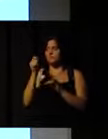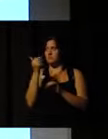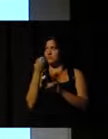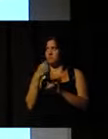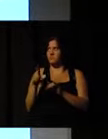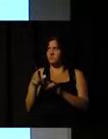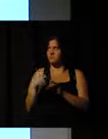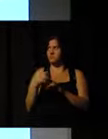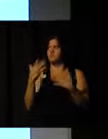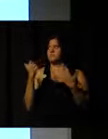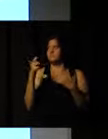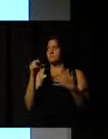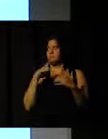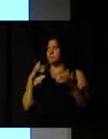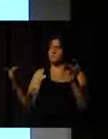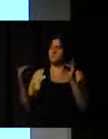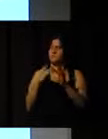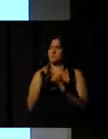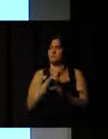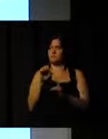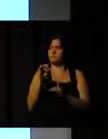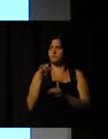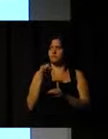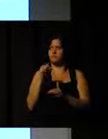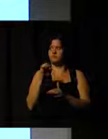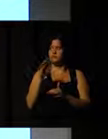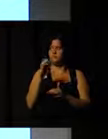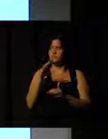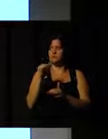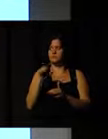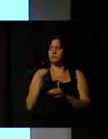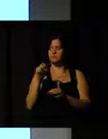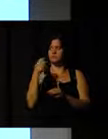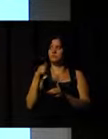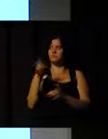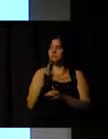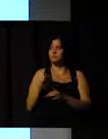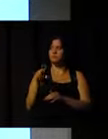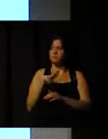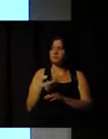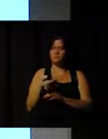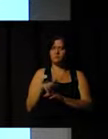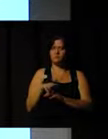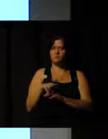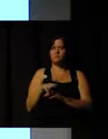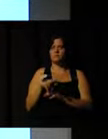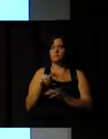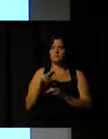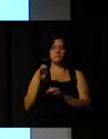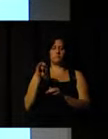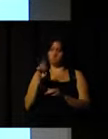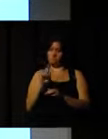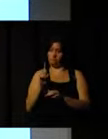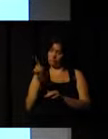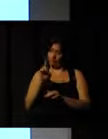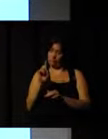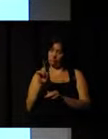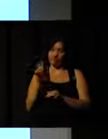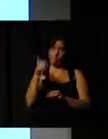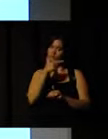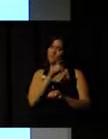course, we need connection between these two systems. We need to use the same language, otherwise it doesn't work.